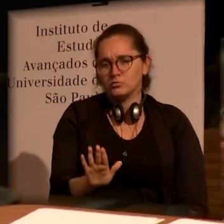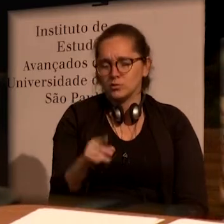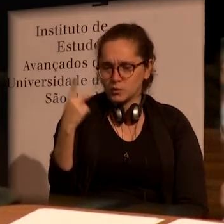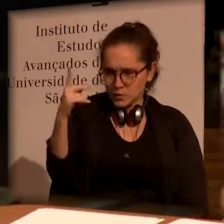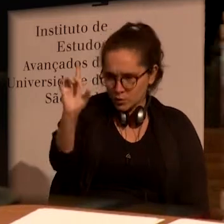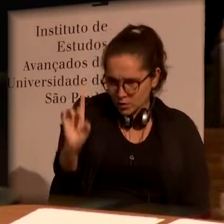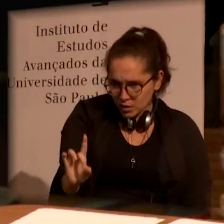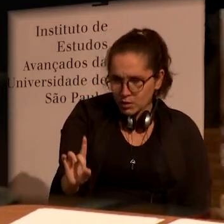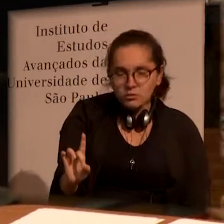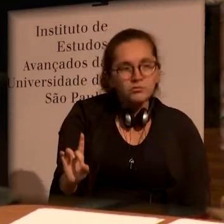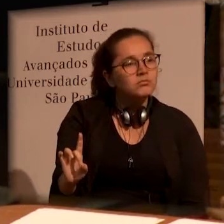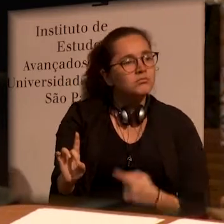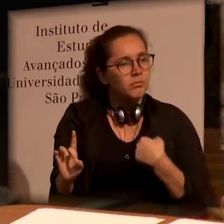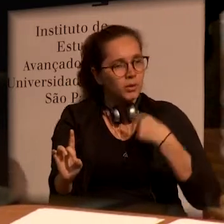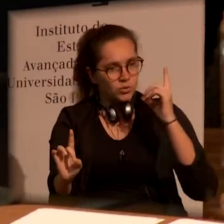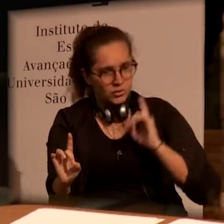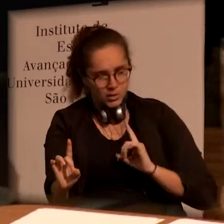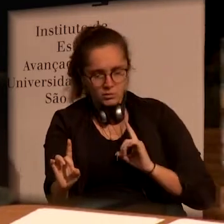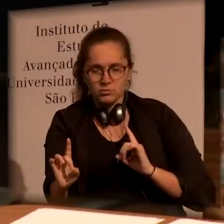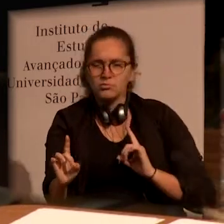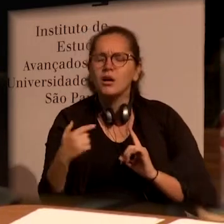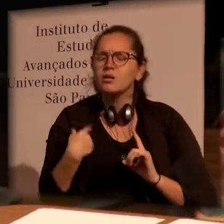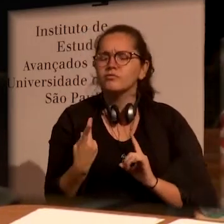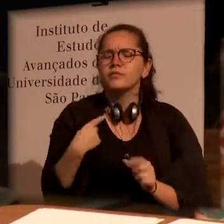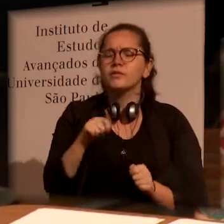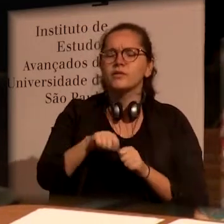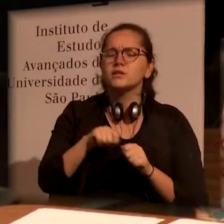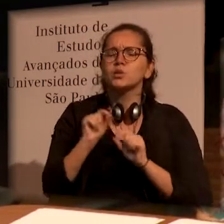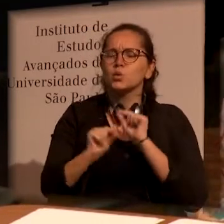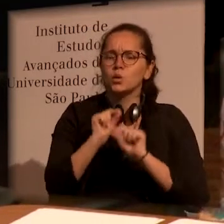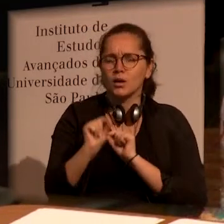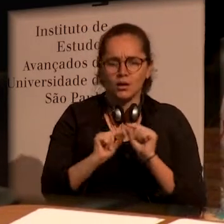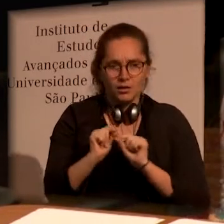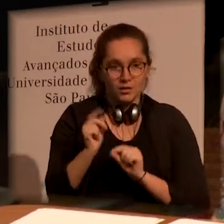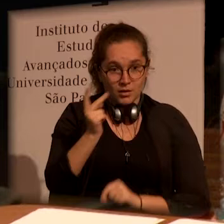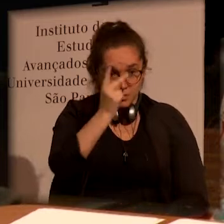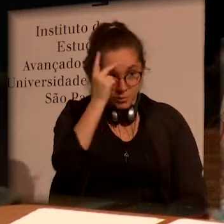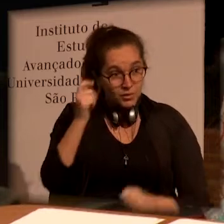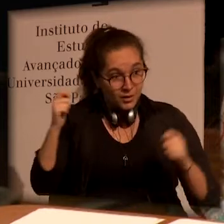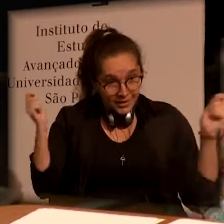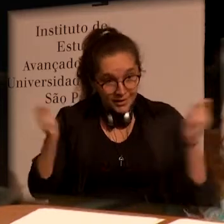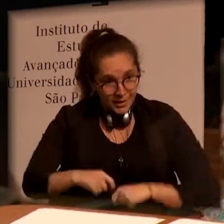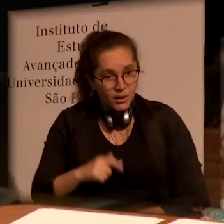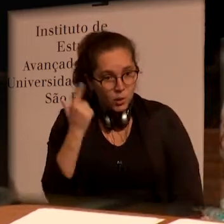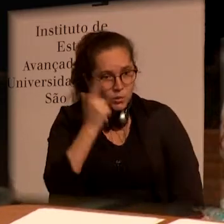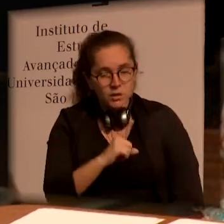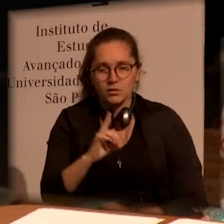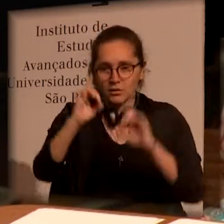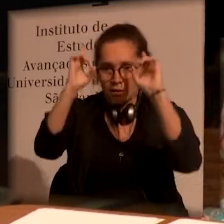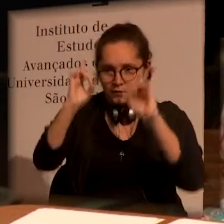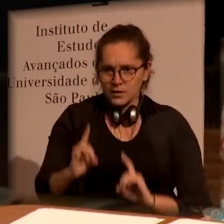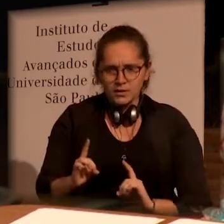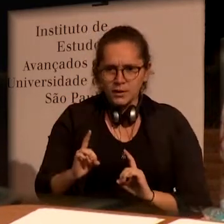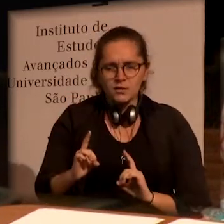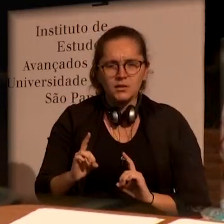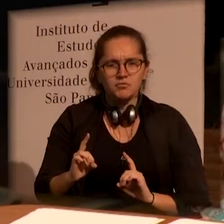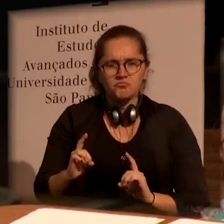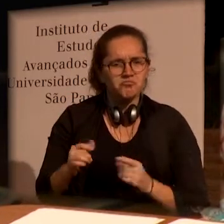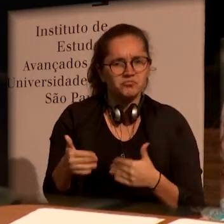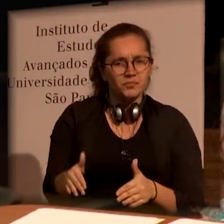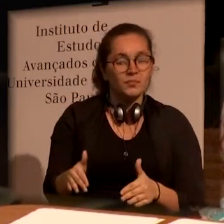could define what's going to be done in order for people to overcome their disability